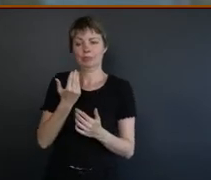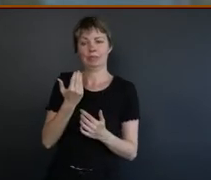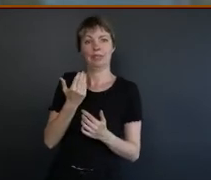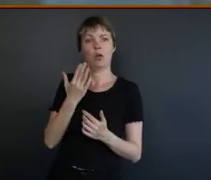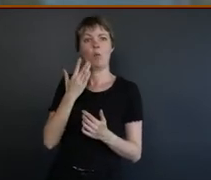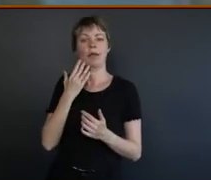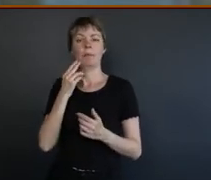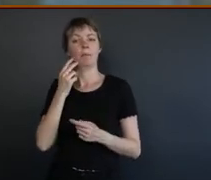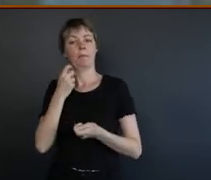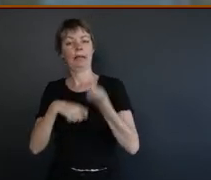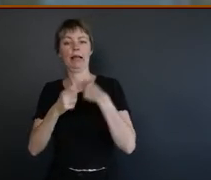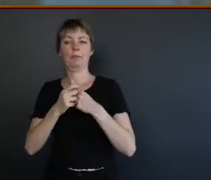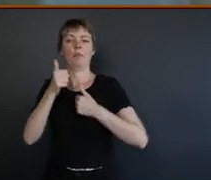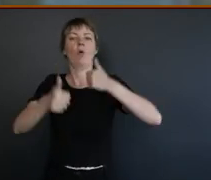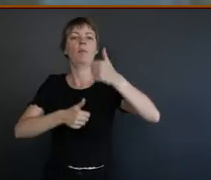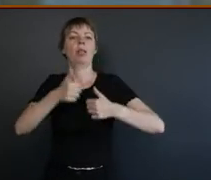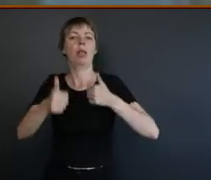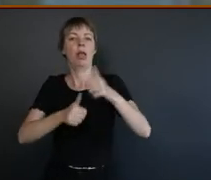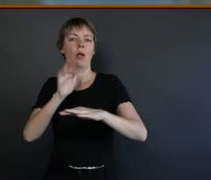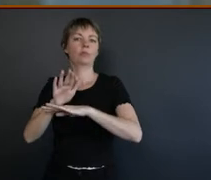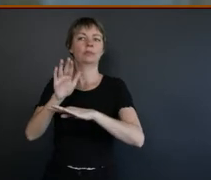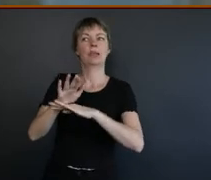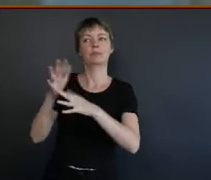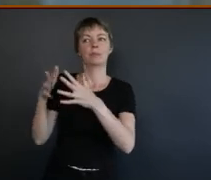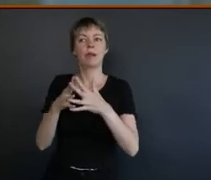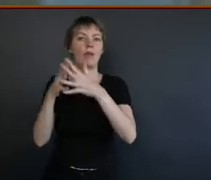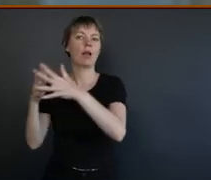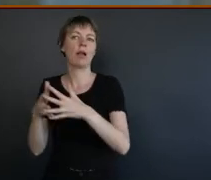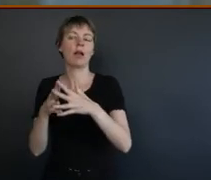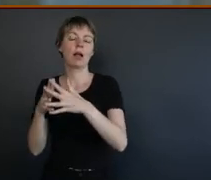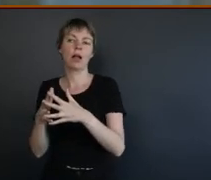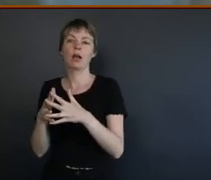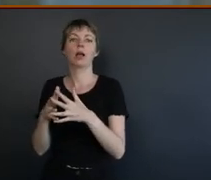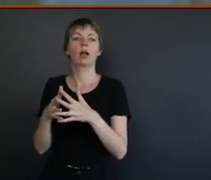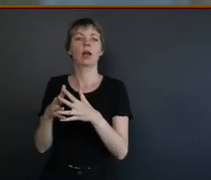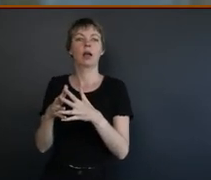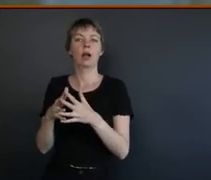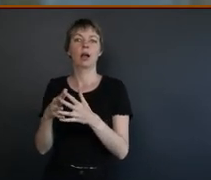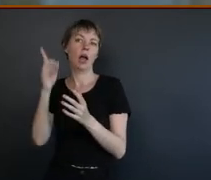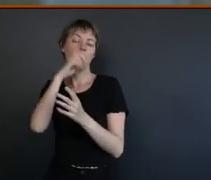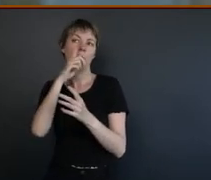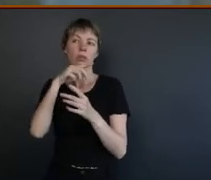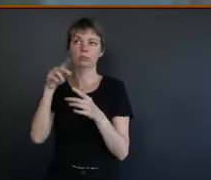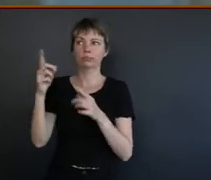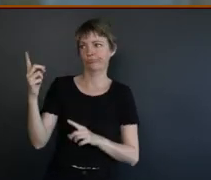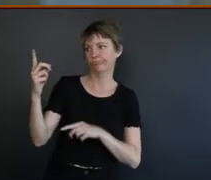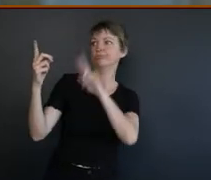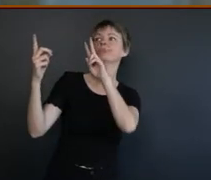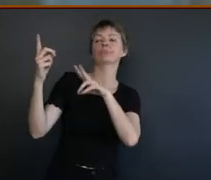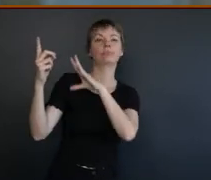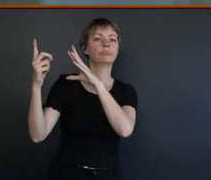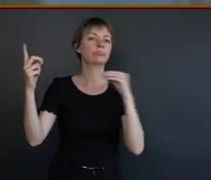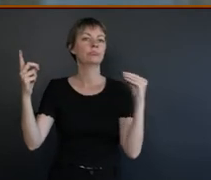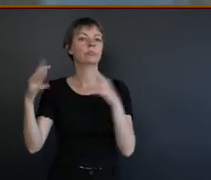it becomes a popular trend in an international country like America and we're following, you know, like America's a trendsetter. We appreciate